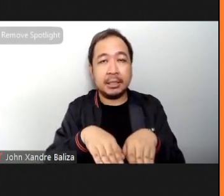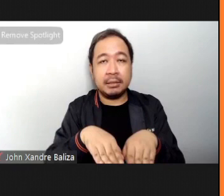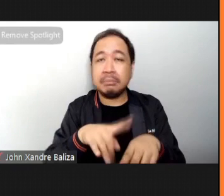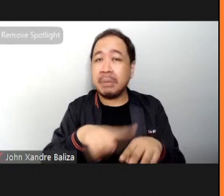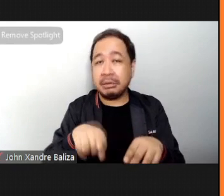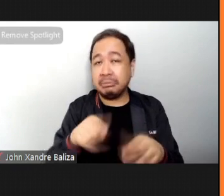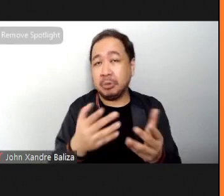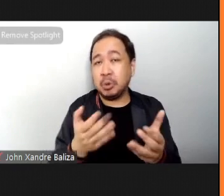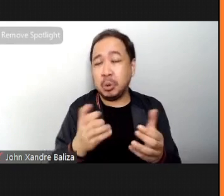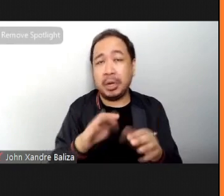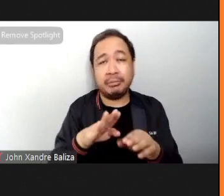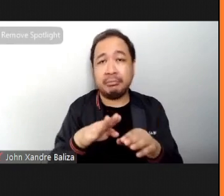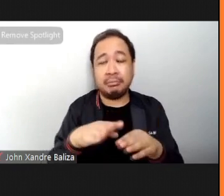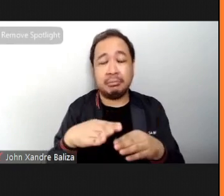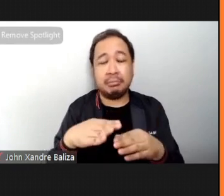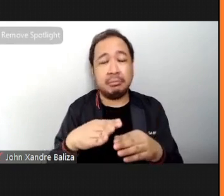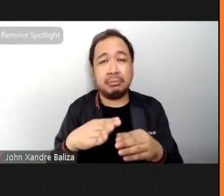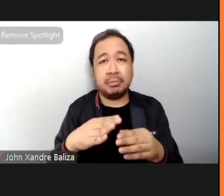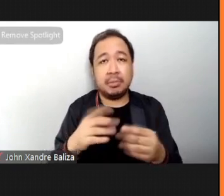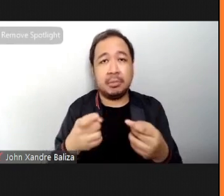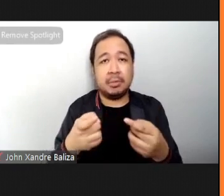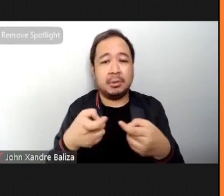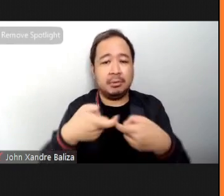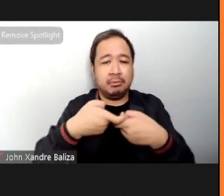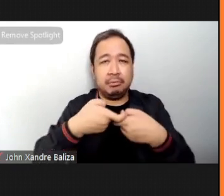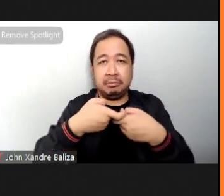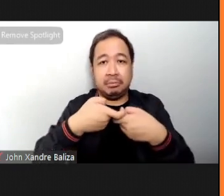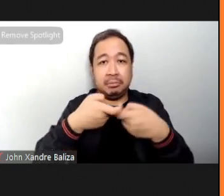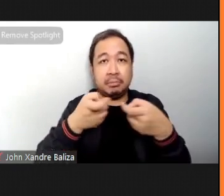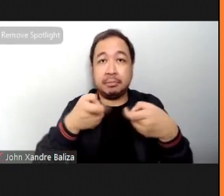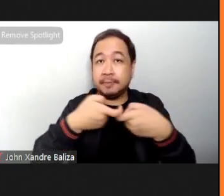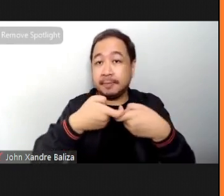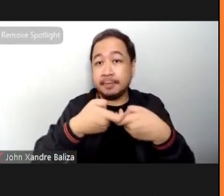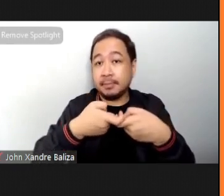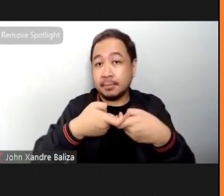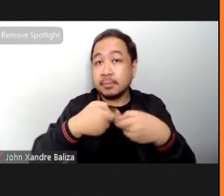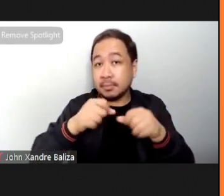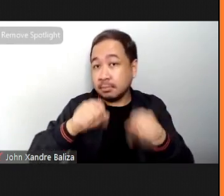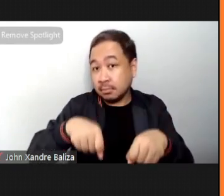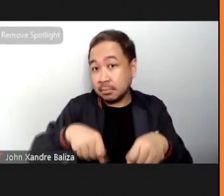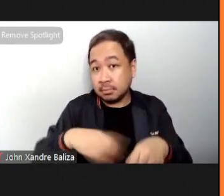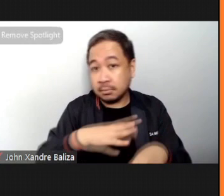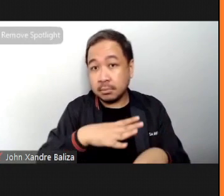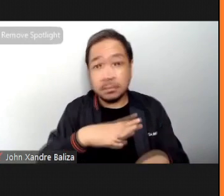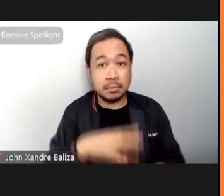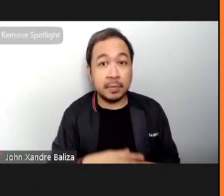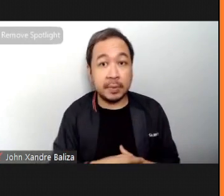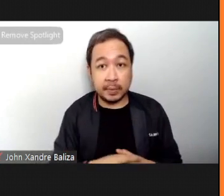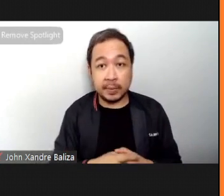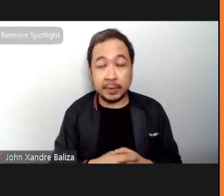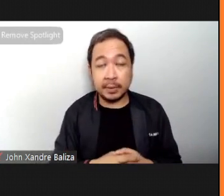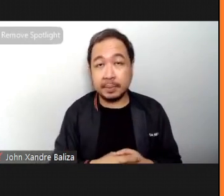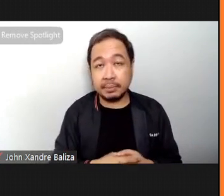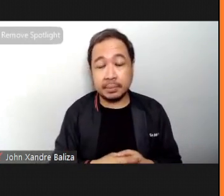and sit cross leg and where you are, that's also okay. Okay, so